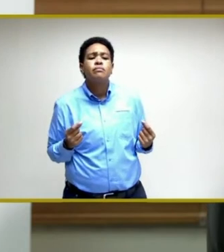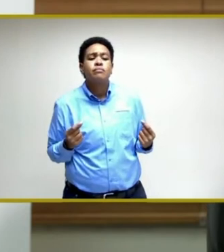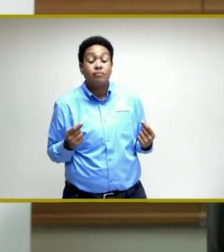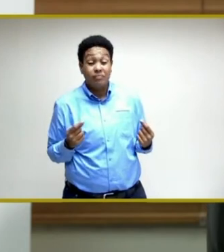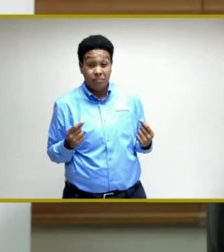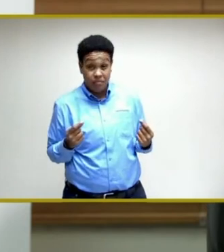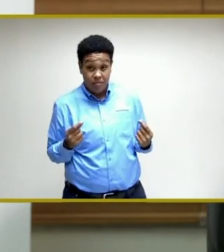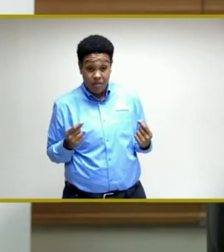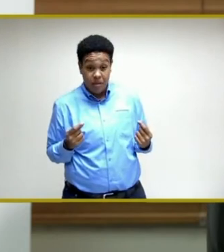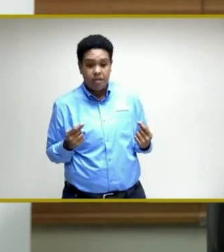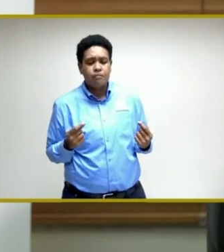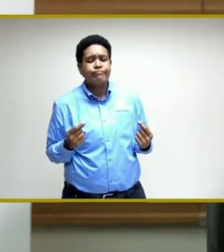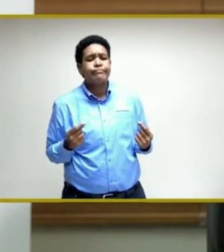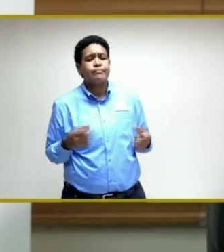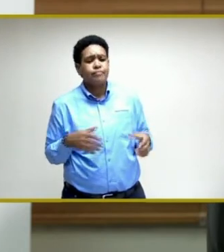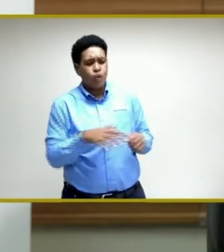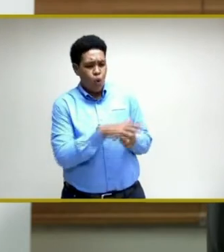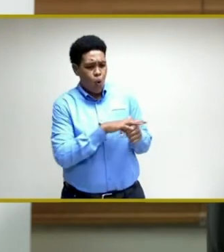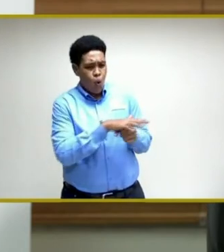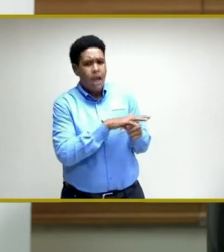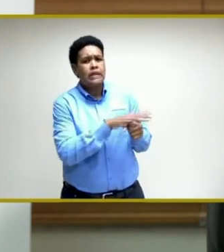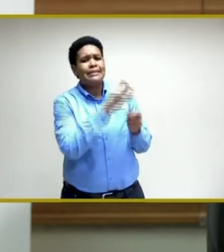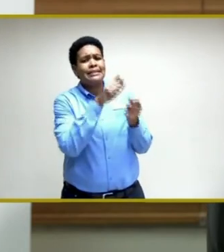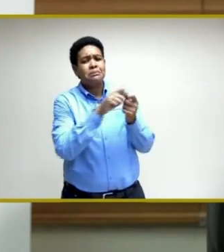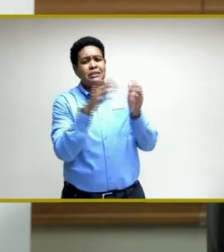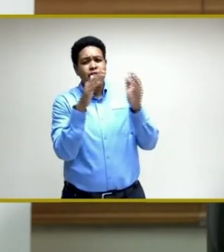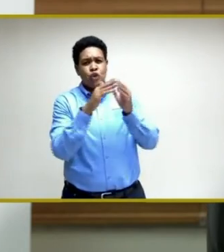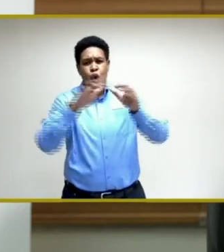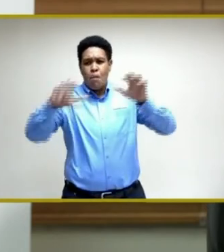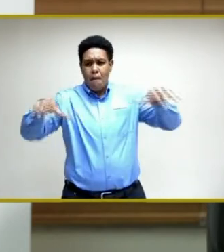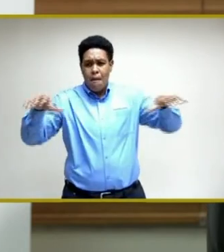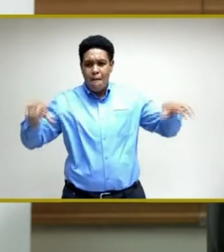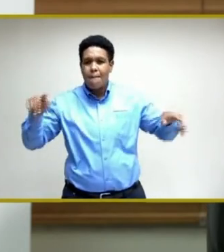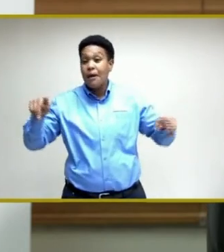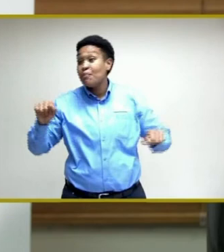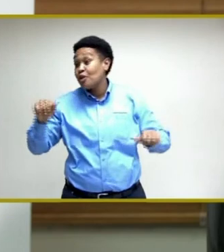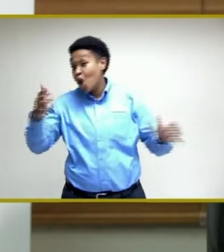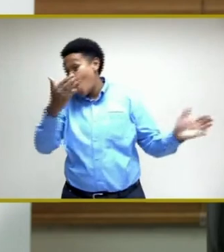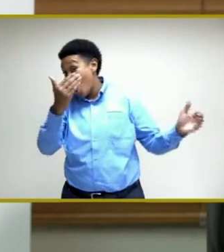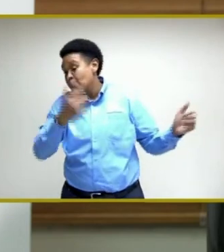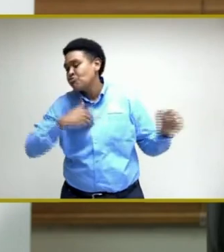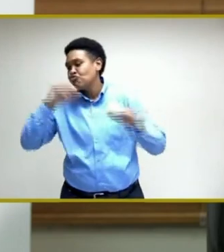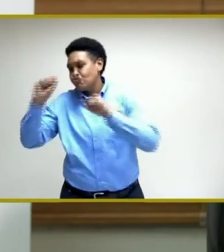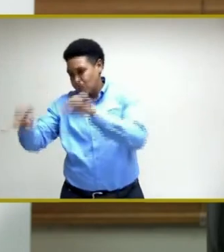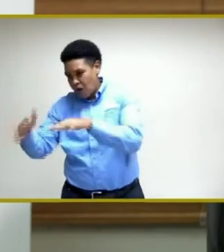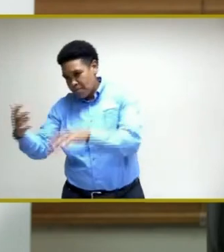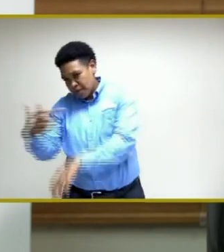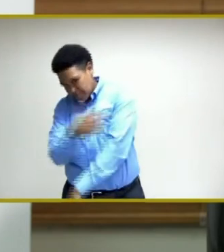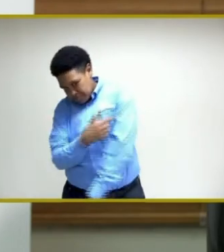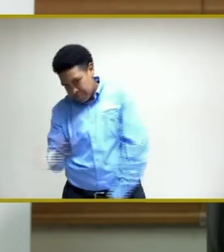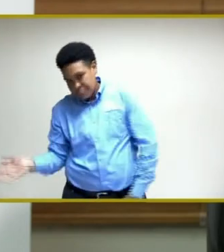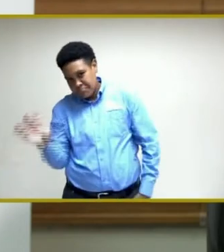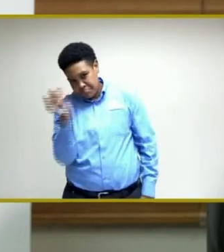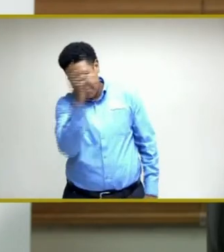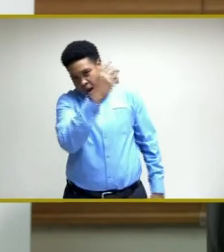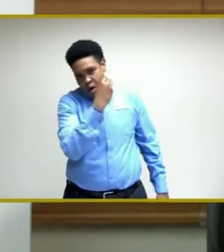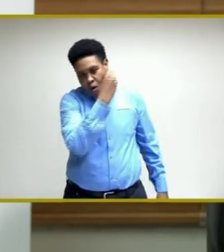the significant sites in main town centers. We would move people to those sites. And then there were some